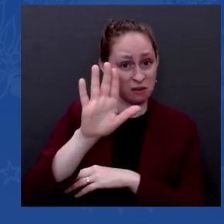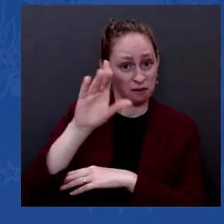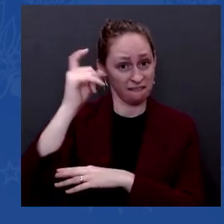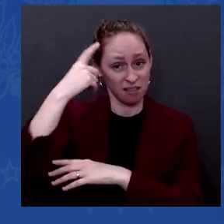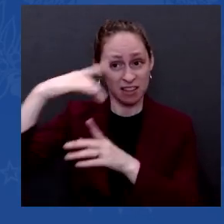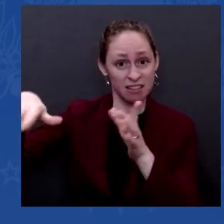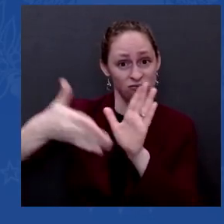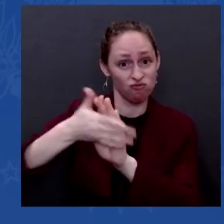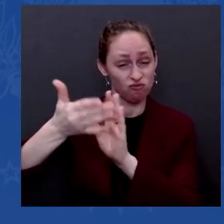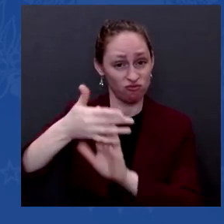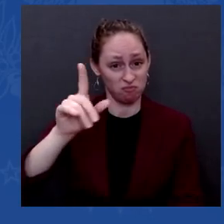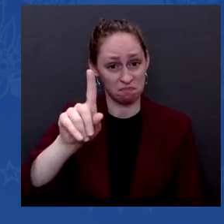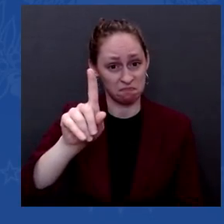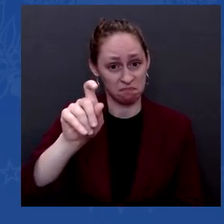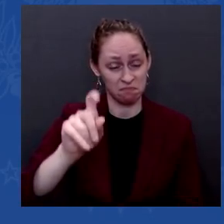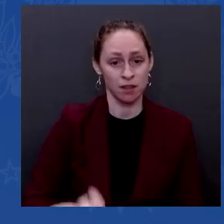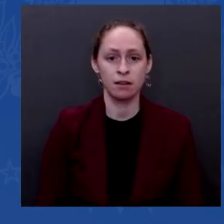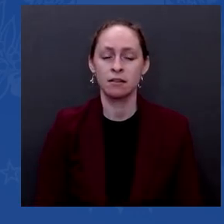on that, which is legitimate.